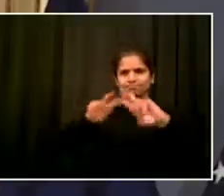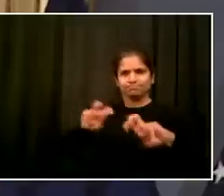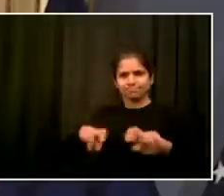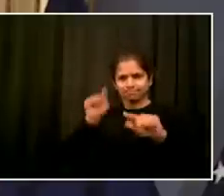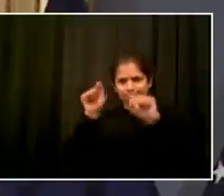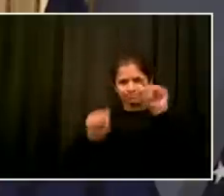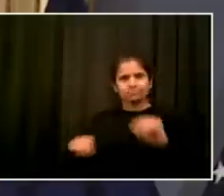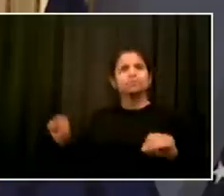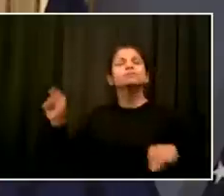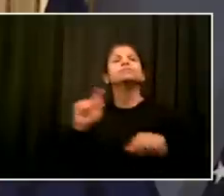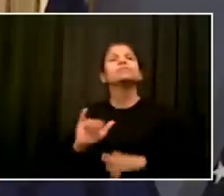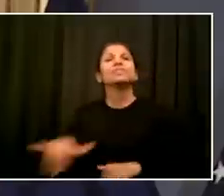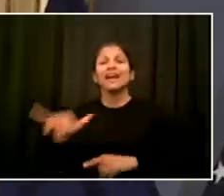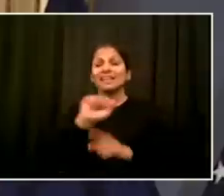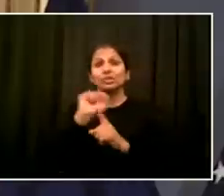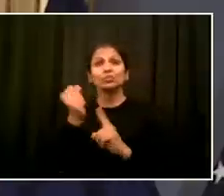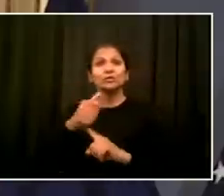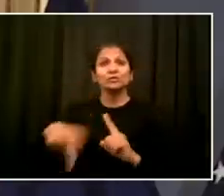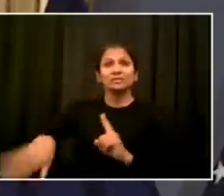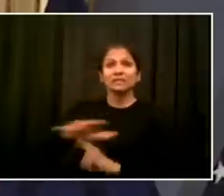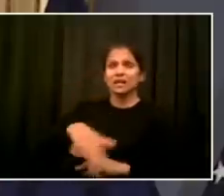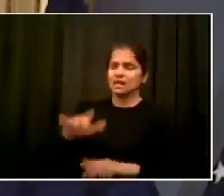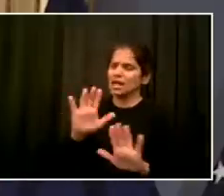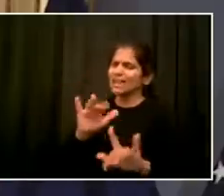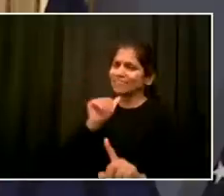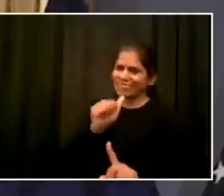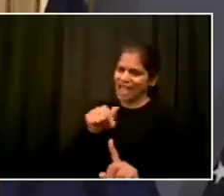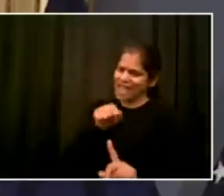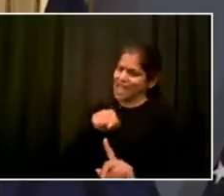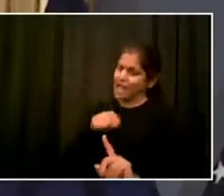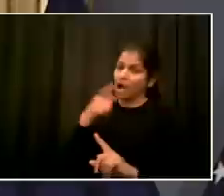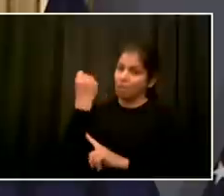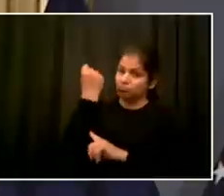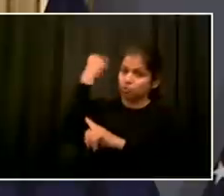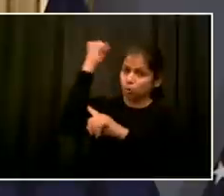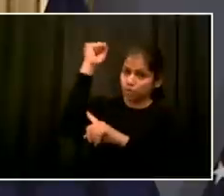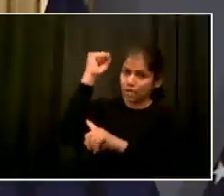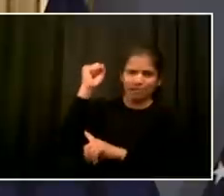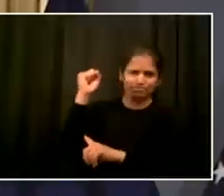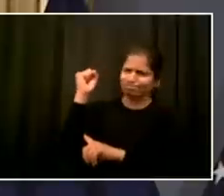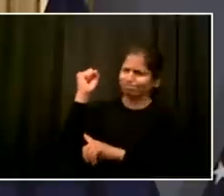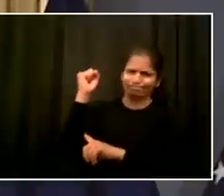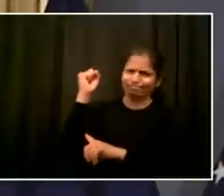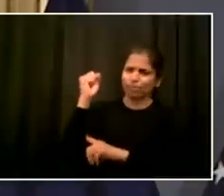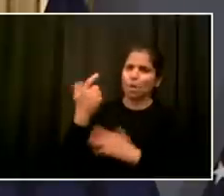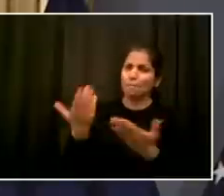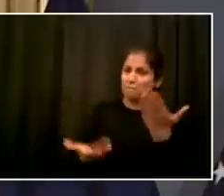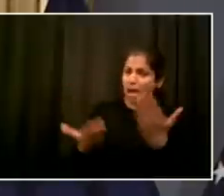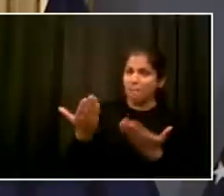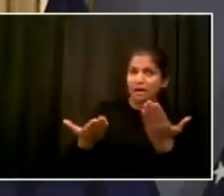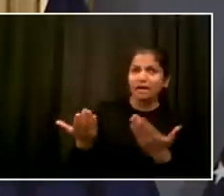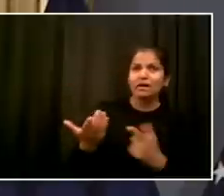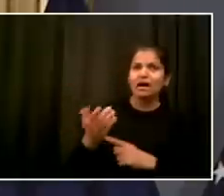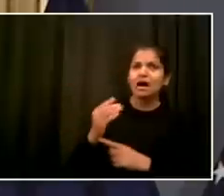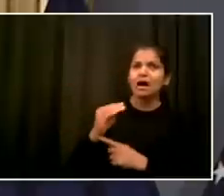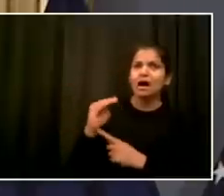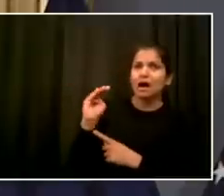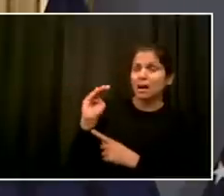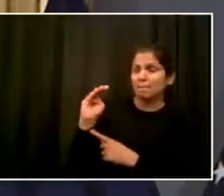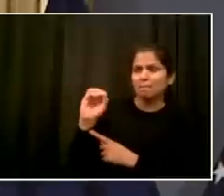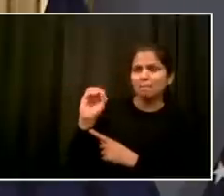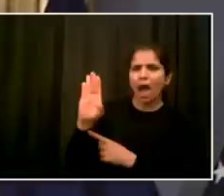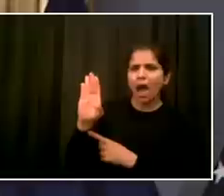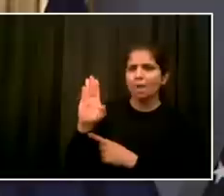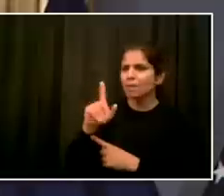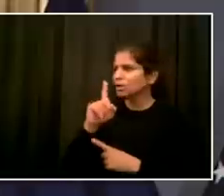car and putting my officers' my detectives' lives at risk. I have the best chief of detectives. I have the best detectives